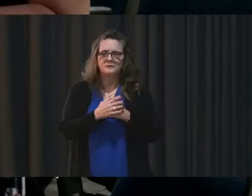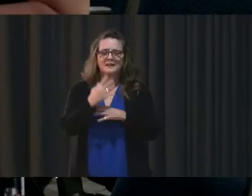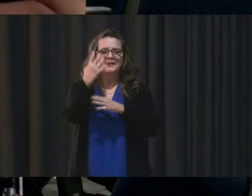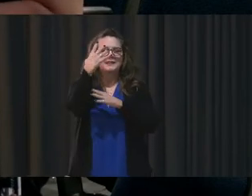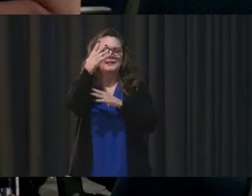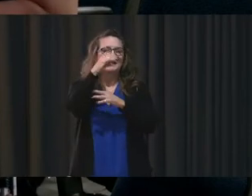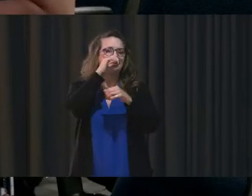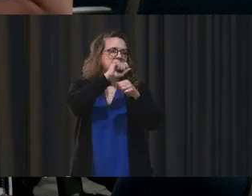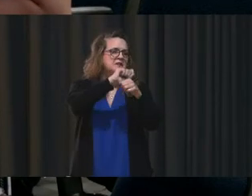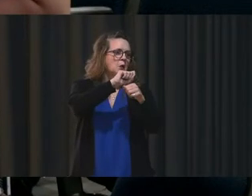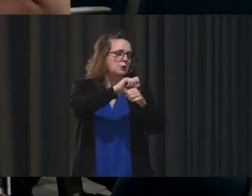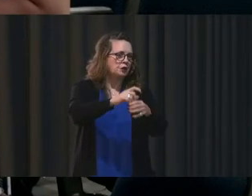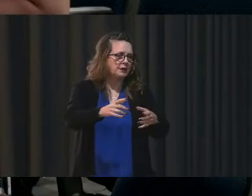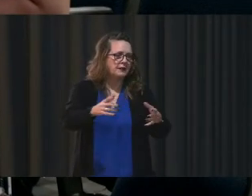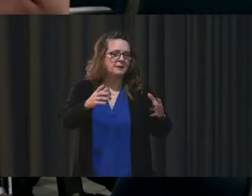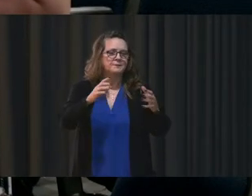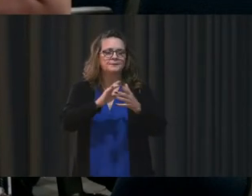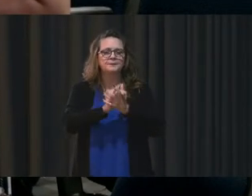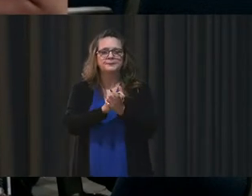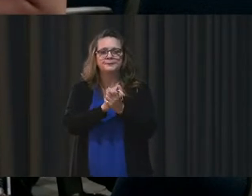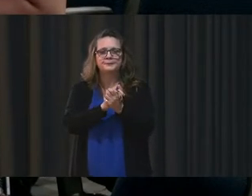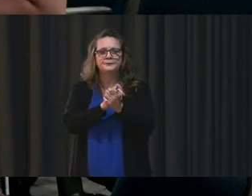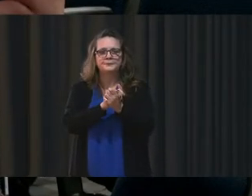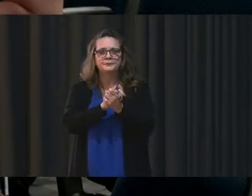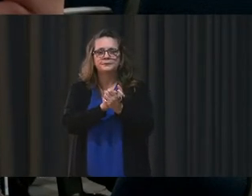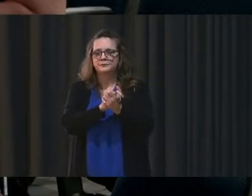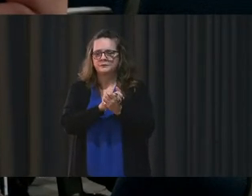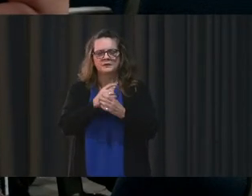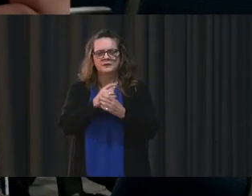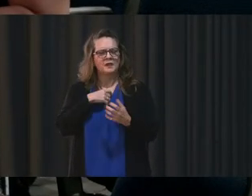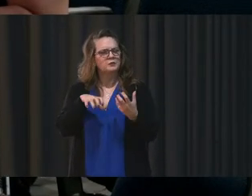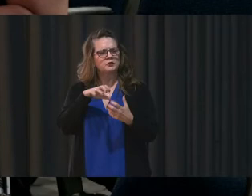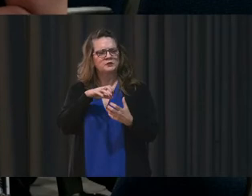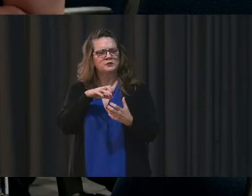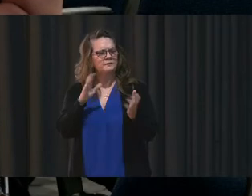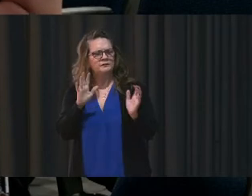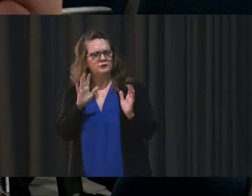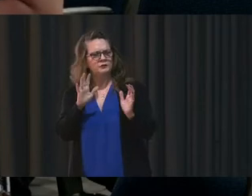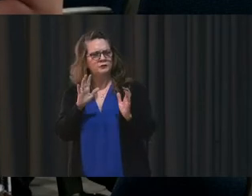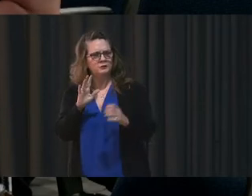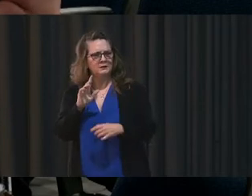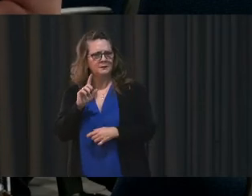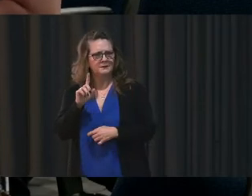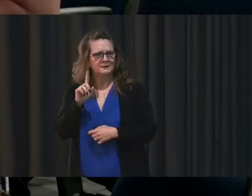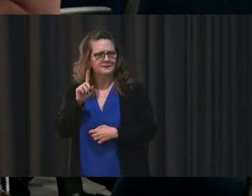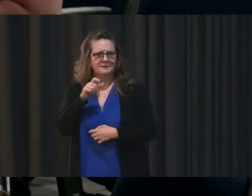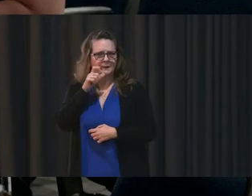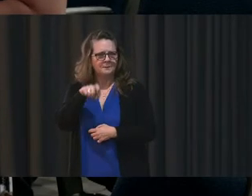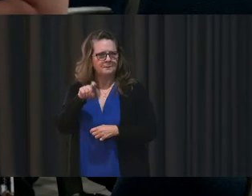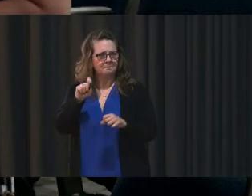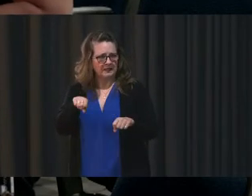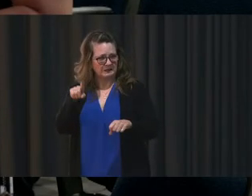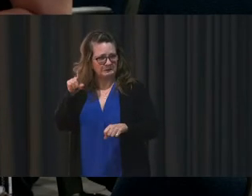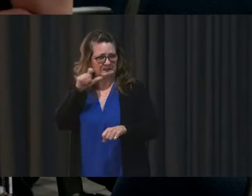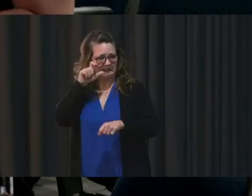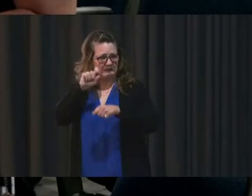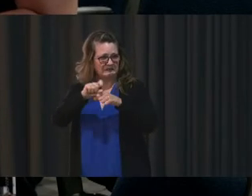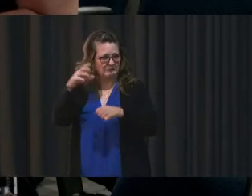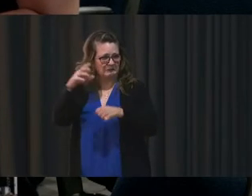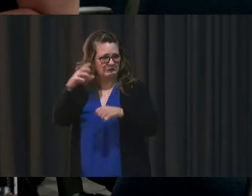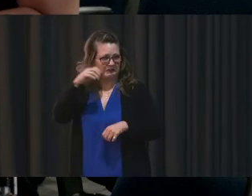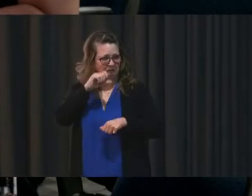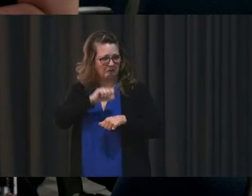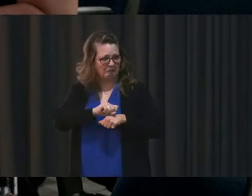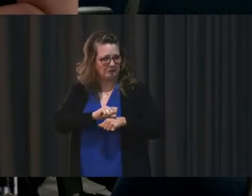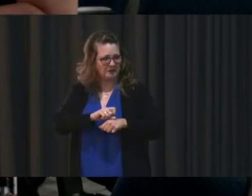working, and I was confused. I asked, that's not possible. I said that that's not possible, but they said the cameras